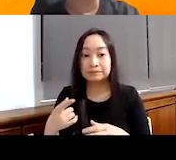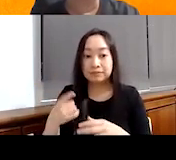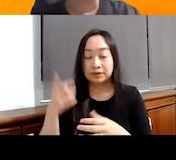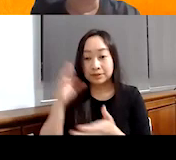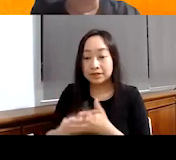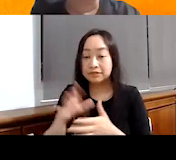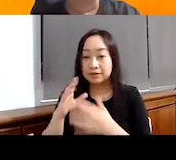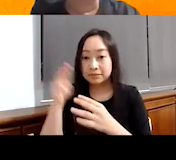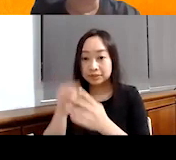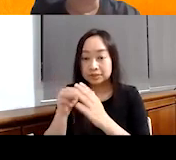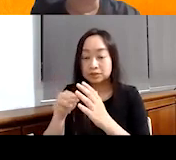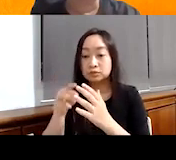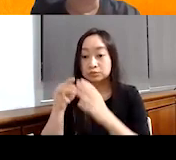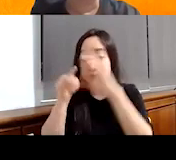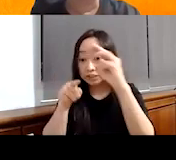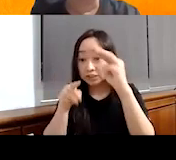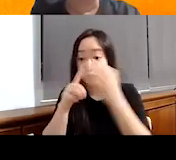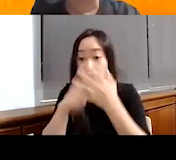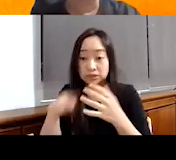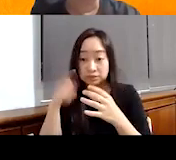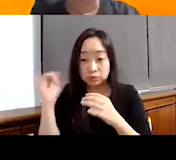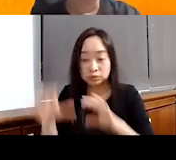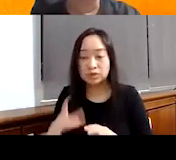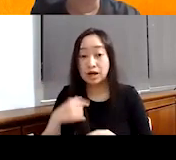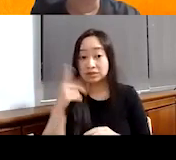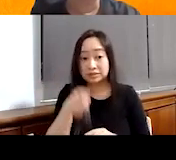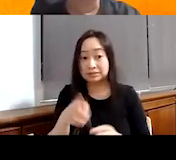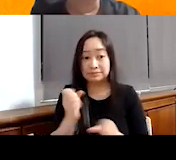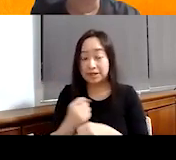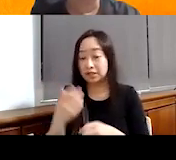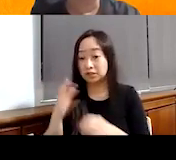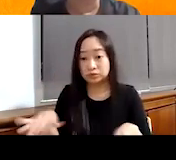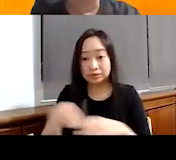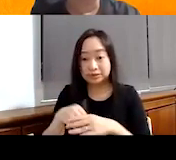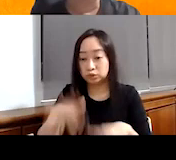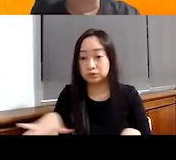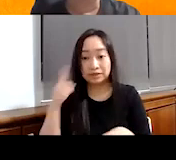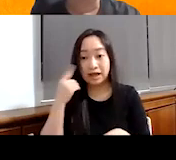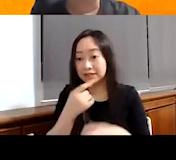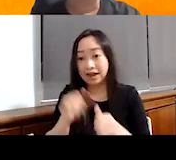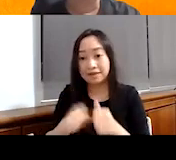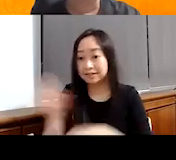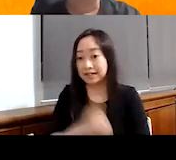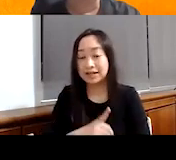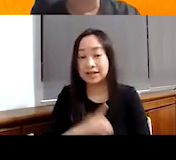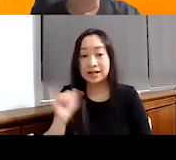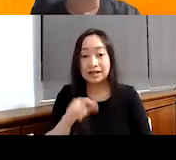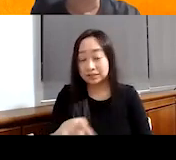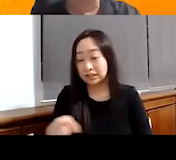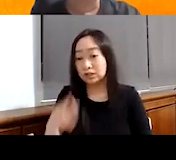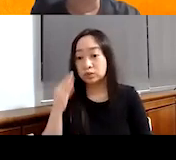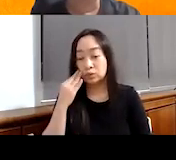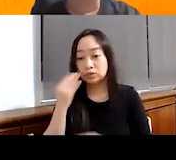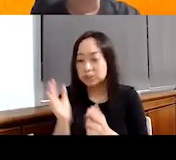that we are supposed to be doing. And so I see it making a difference in children's lives every single day, you know, they, you know,